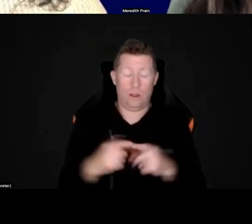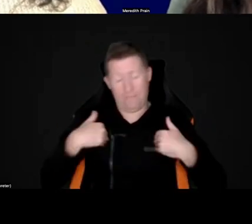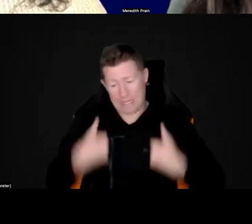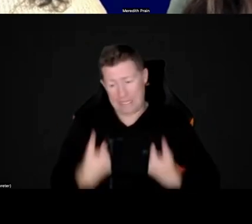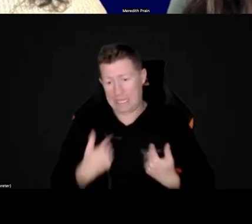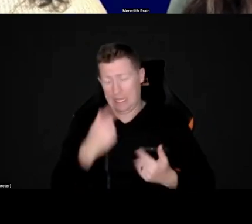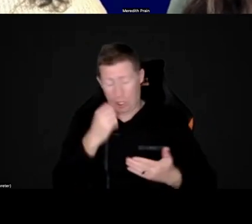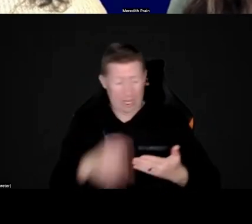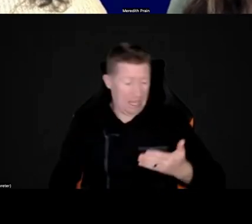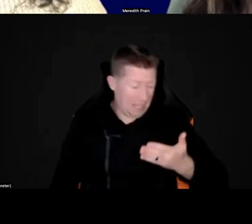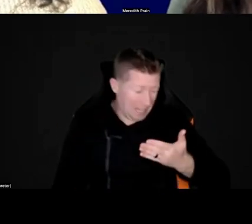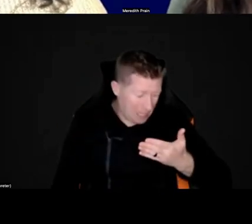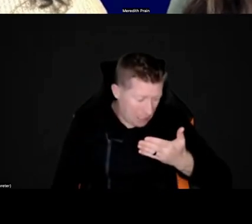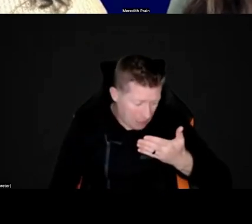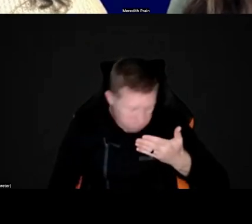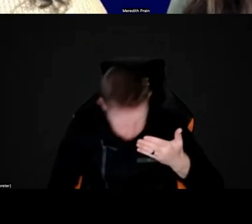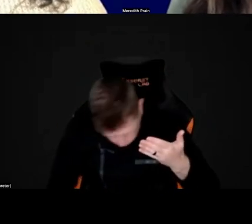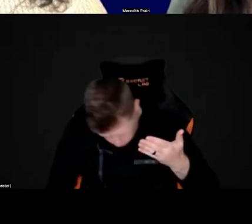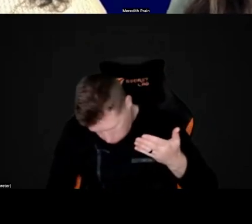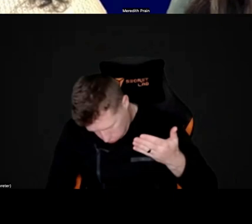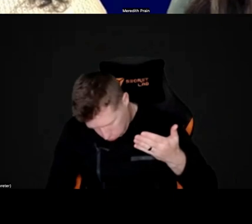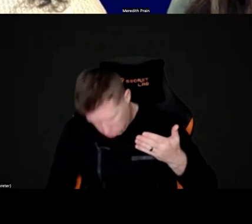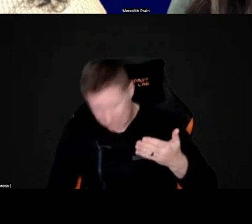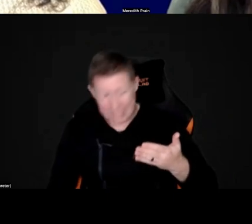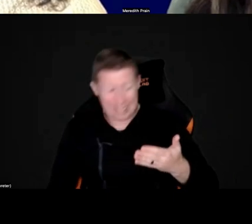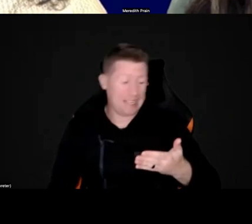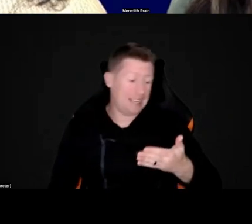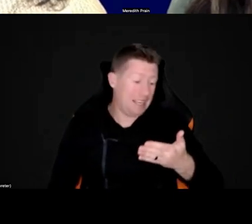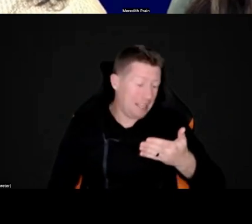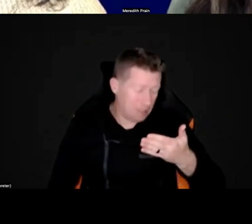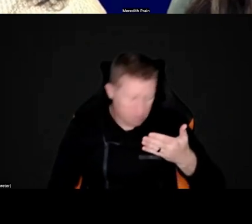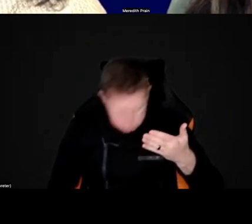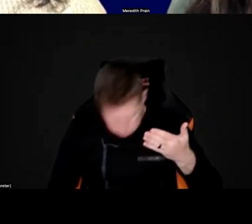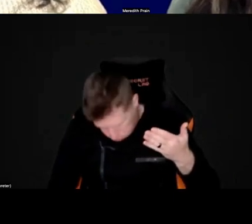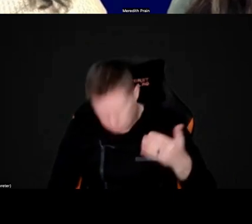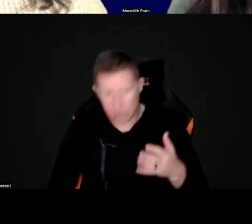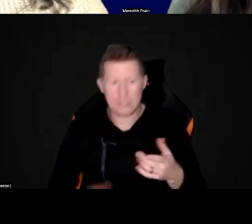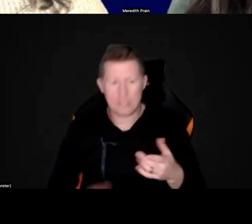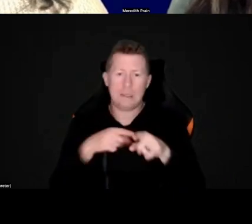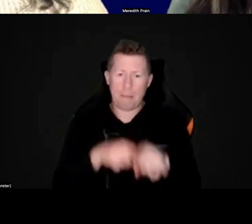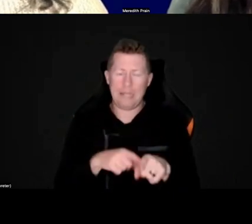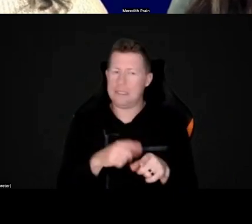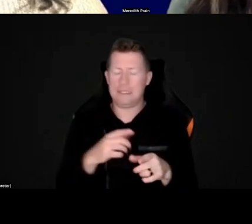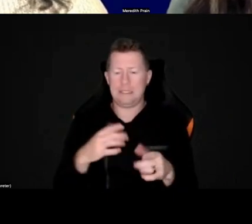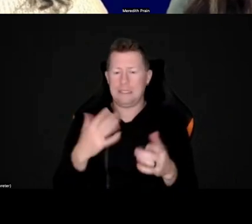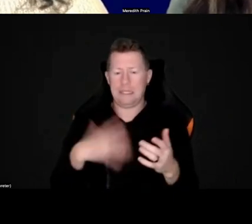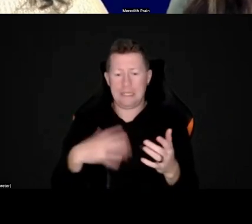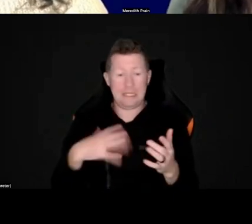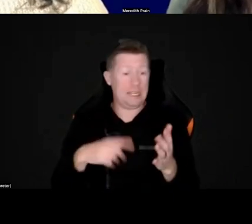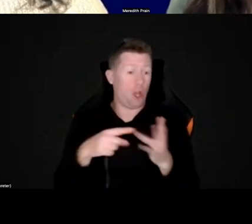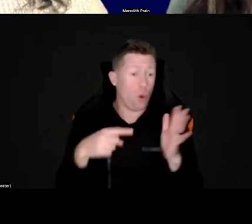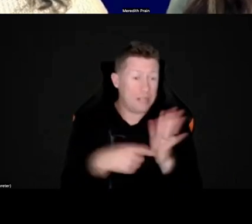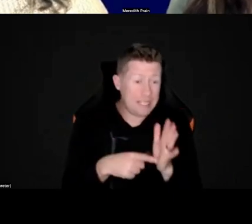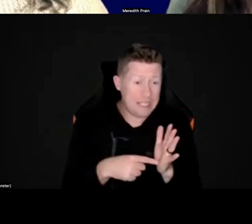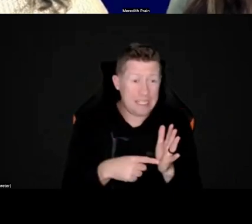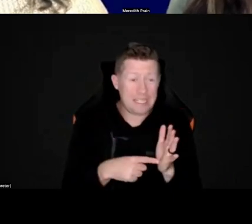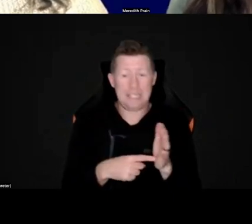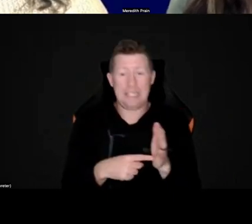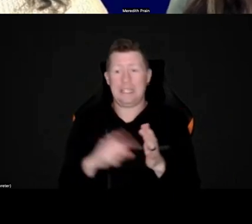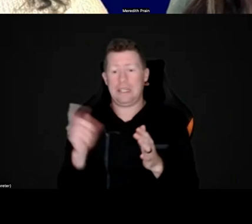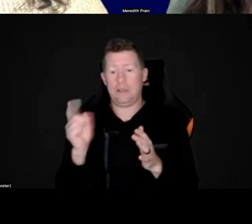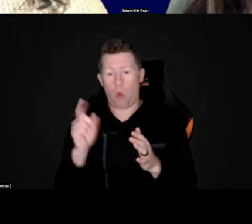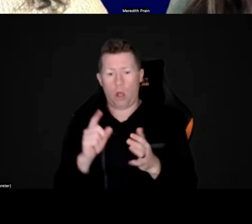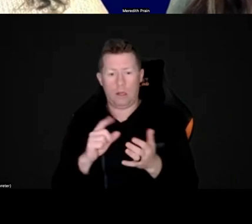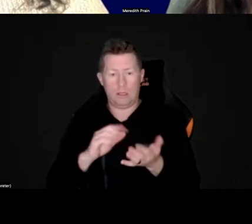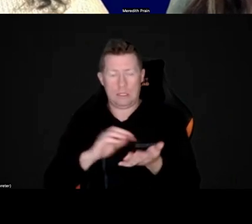um, a real, a really important indicator. Um, you'd need also an OT to look at their tactile sensitivity